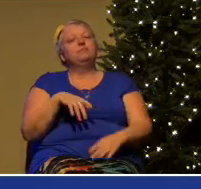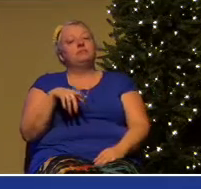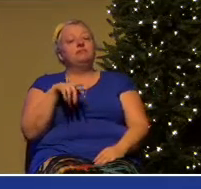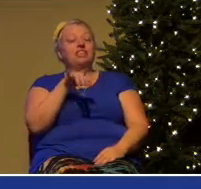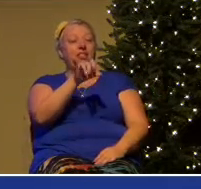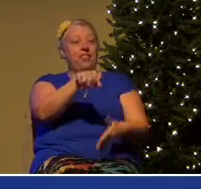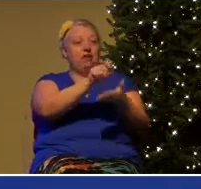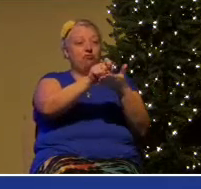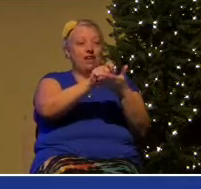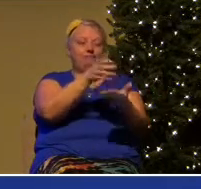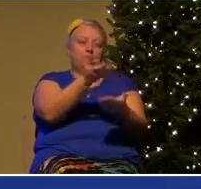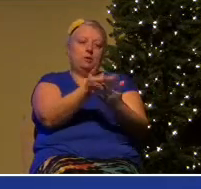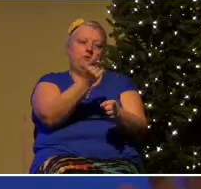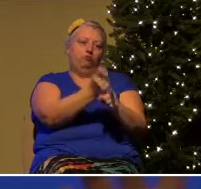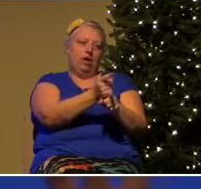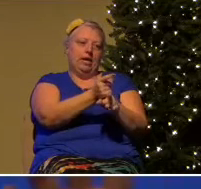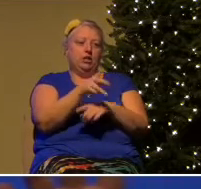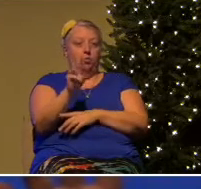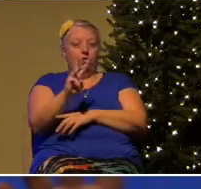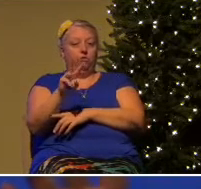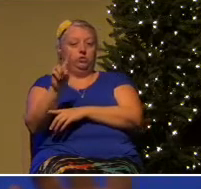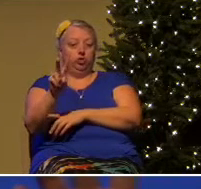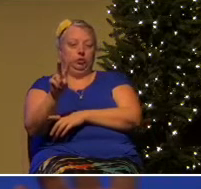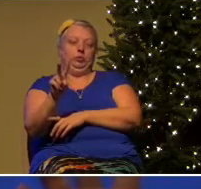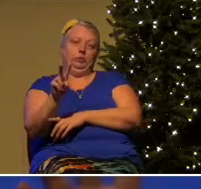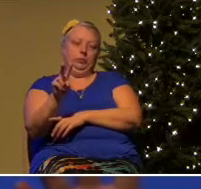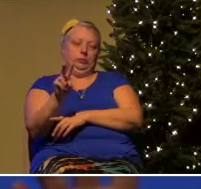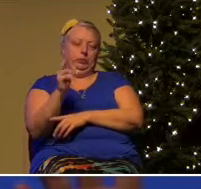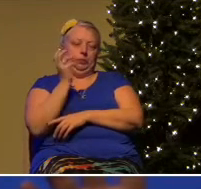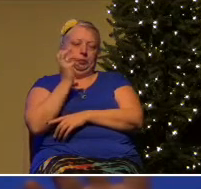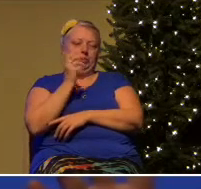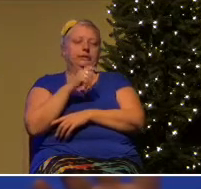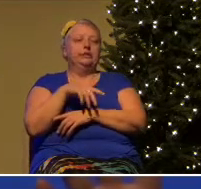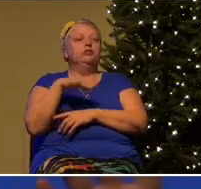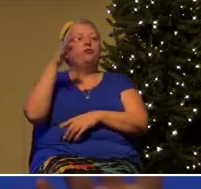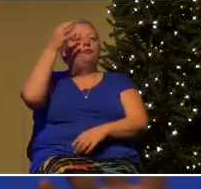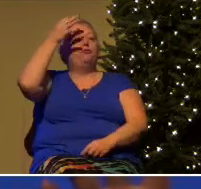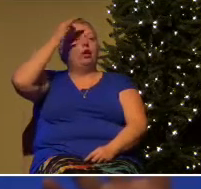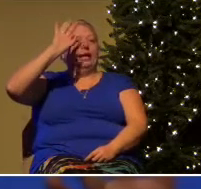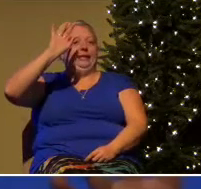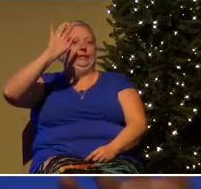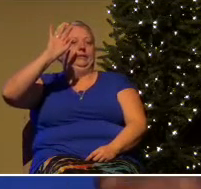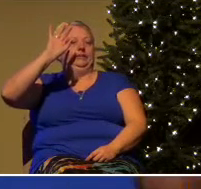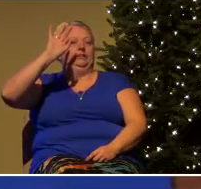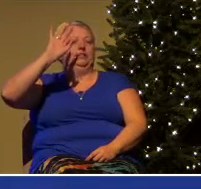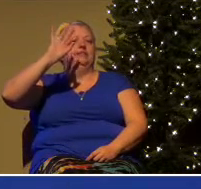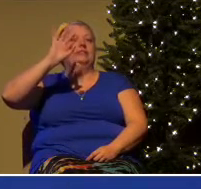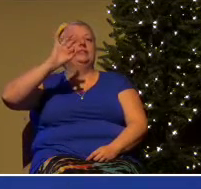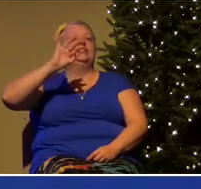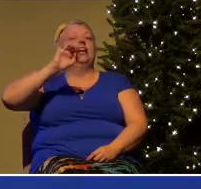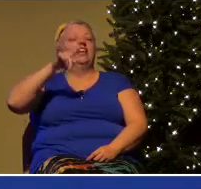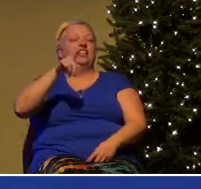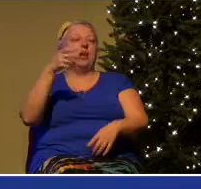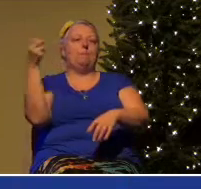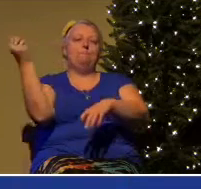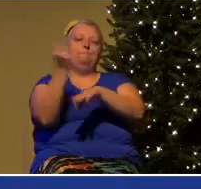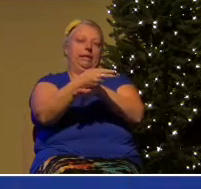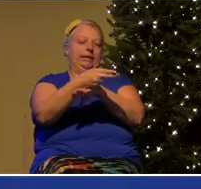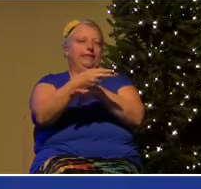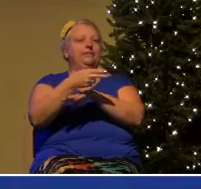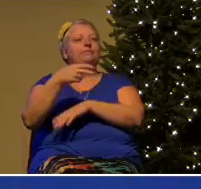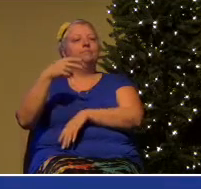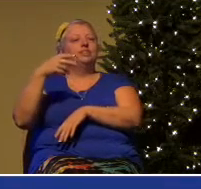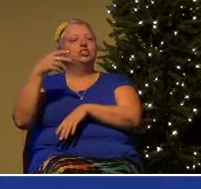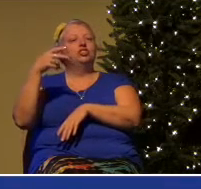attack France. The line of defense that France had established in their traditional way was blown out of the water. France